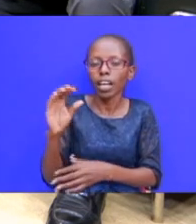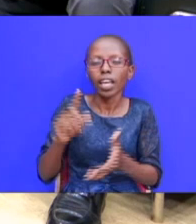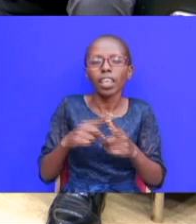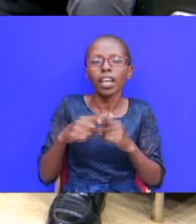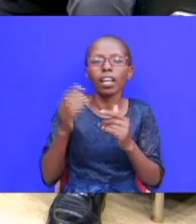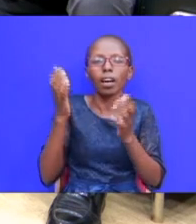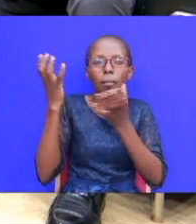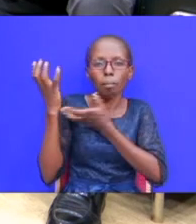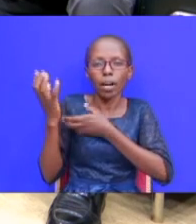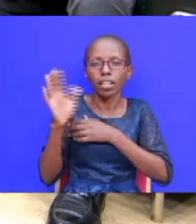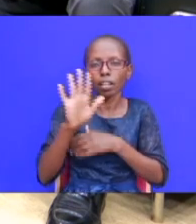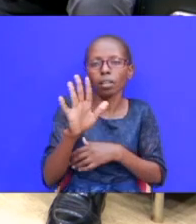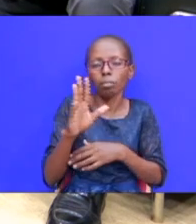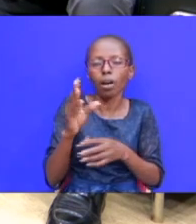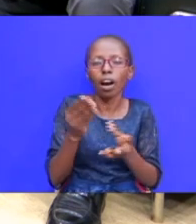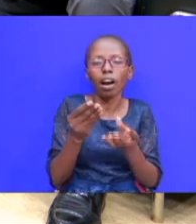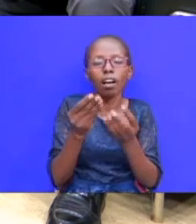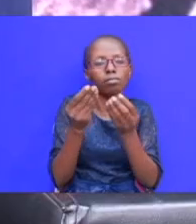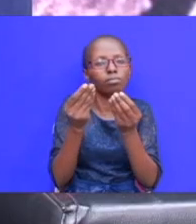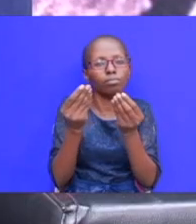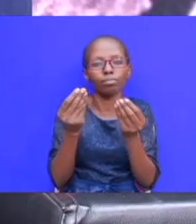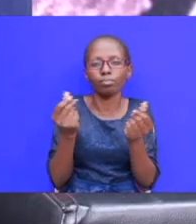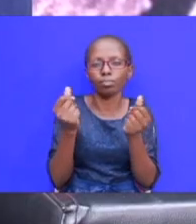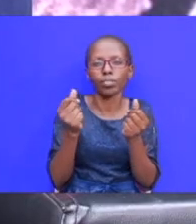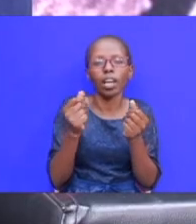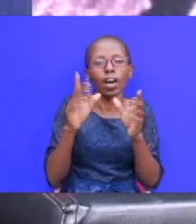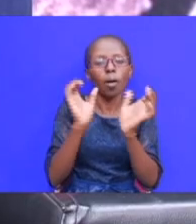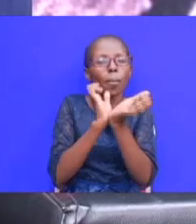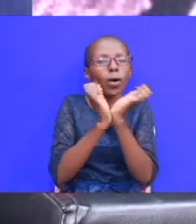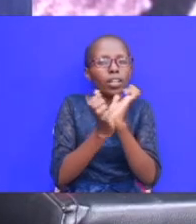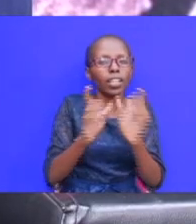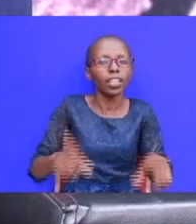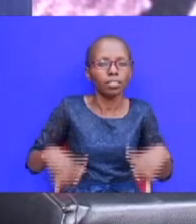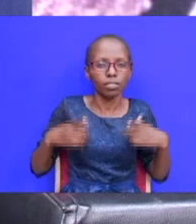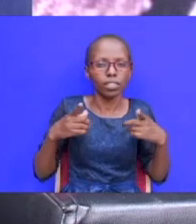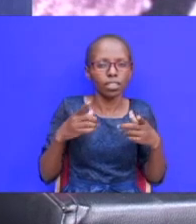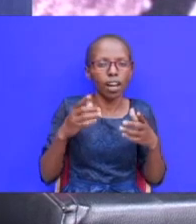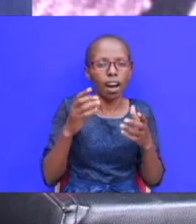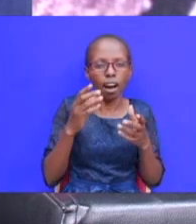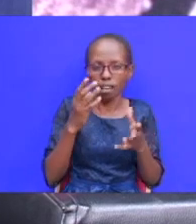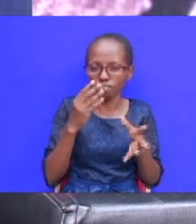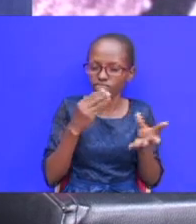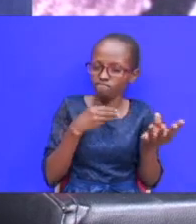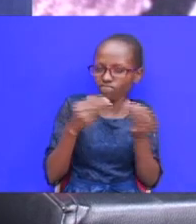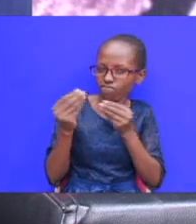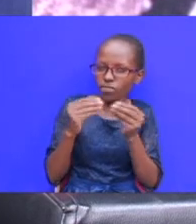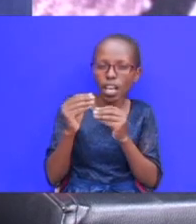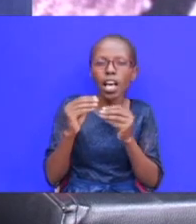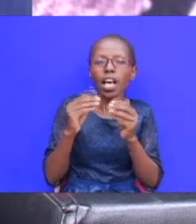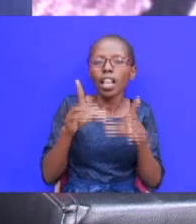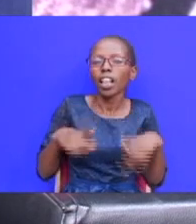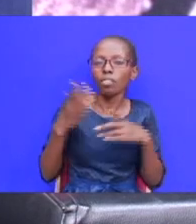paul lived a dysfunctional life before in thinking that he's serving